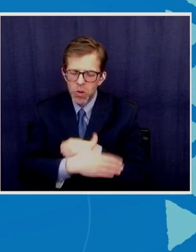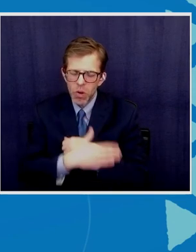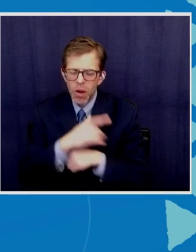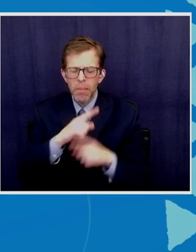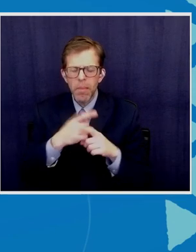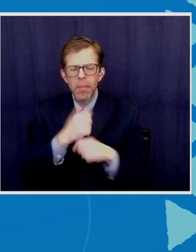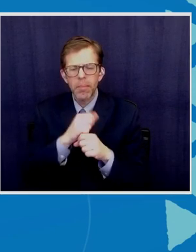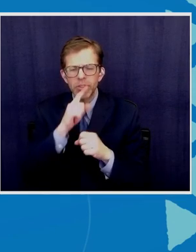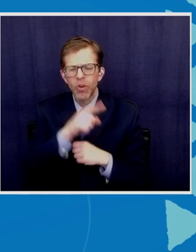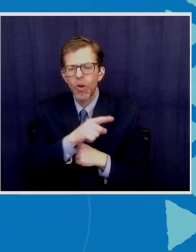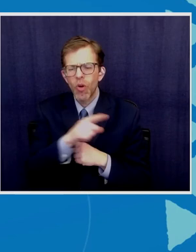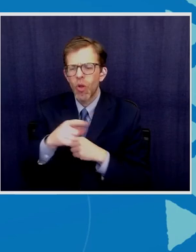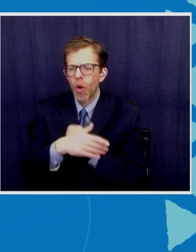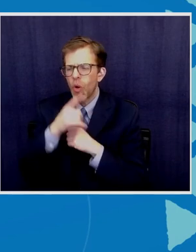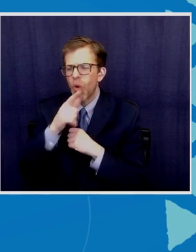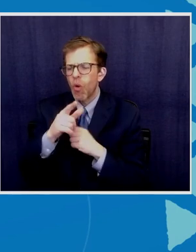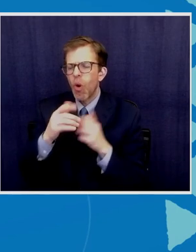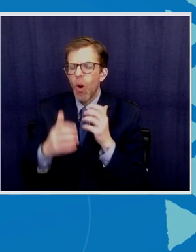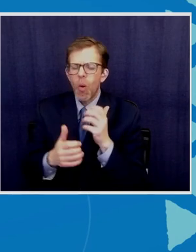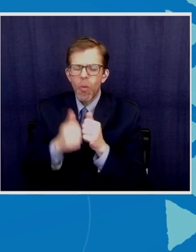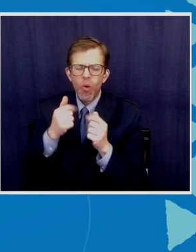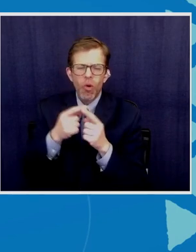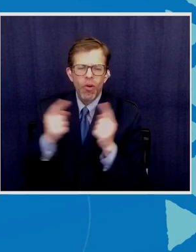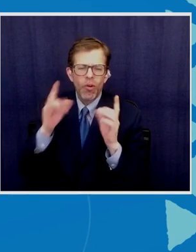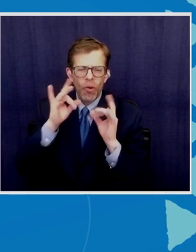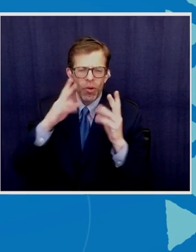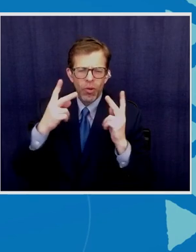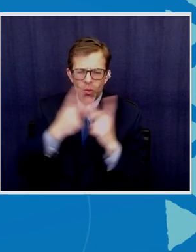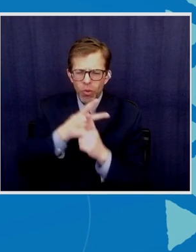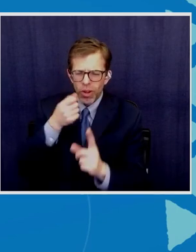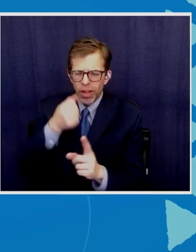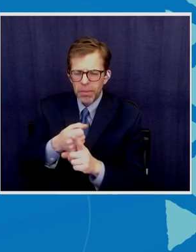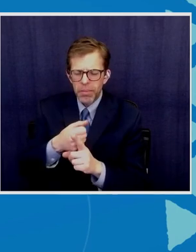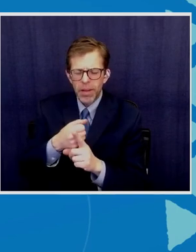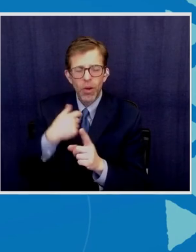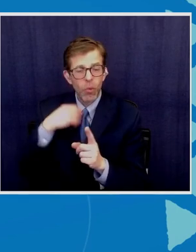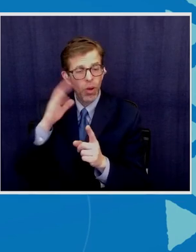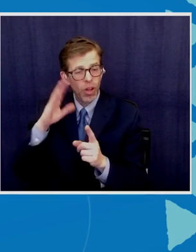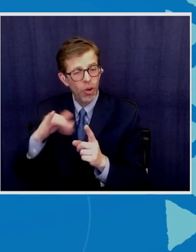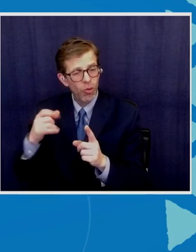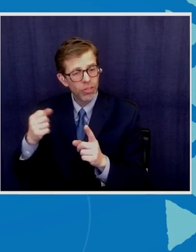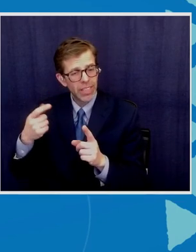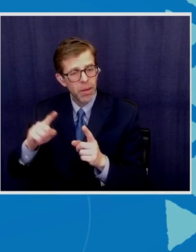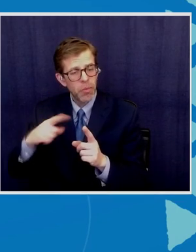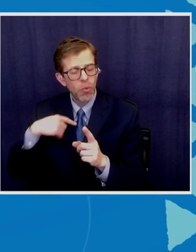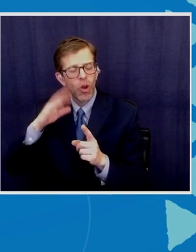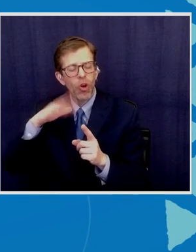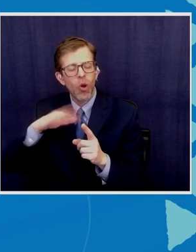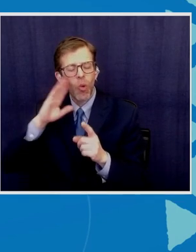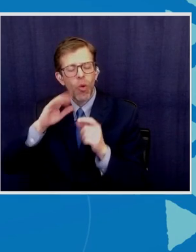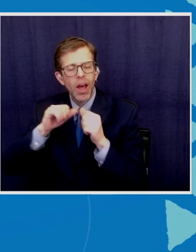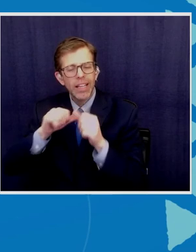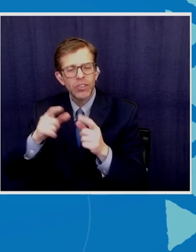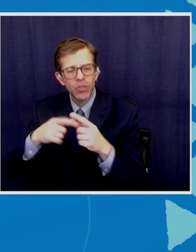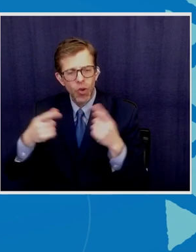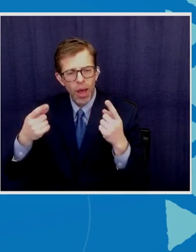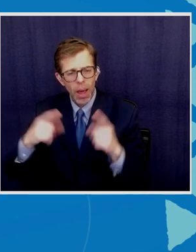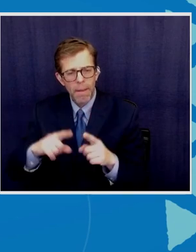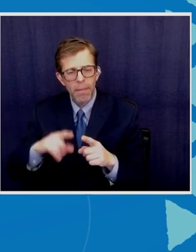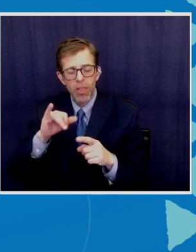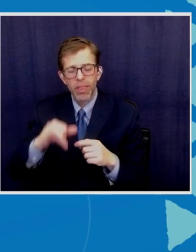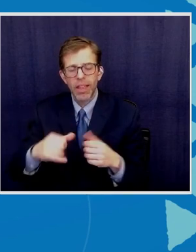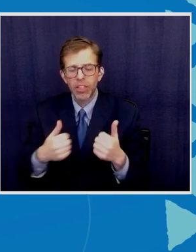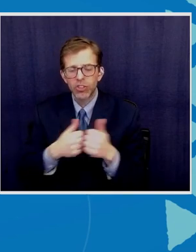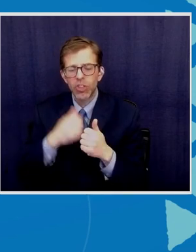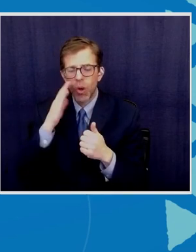are most adversely impacted and we know it's happening and we know it will continue to happen. The challenge will just